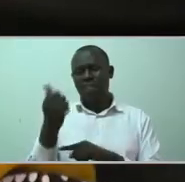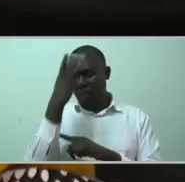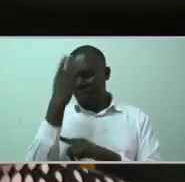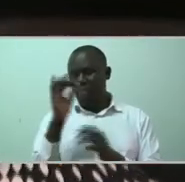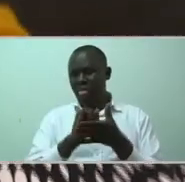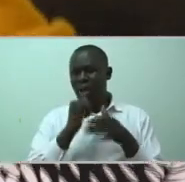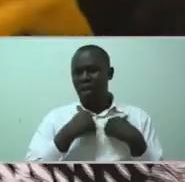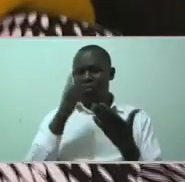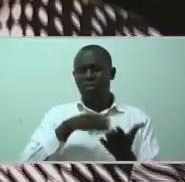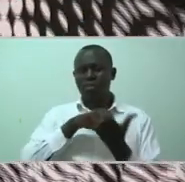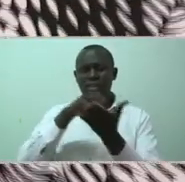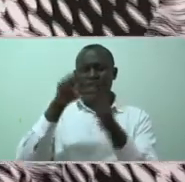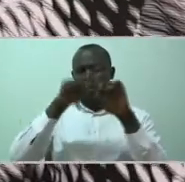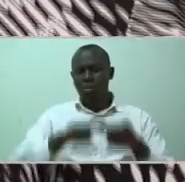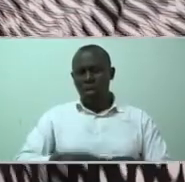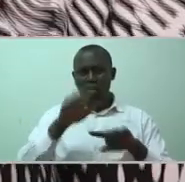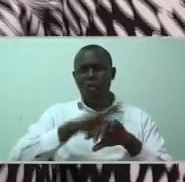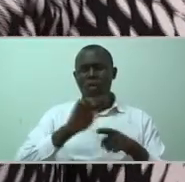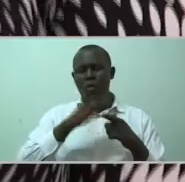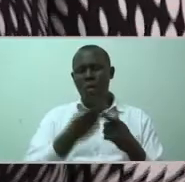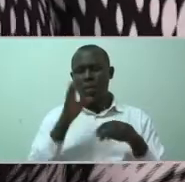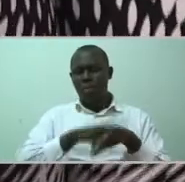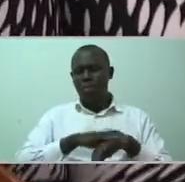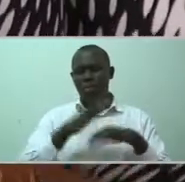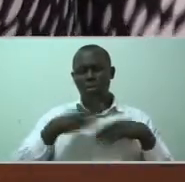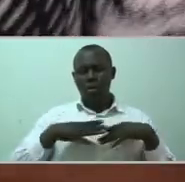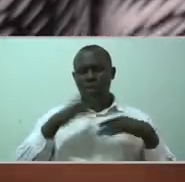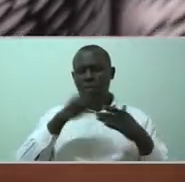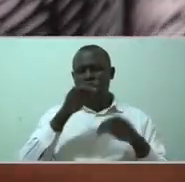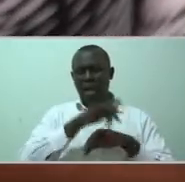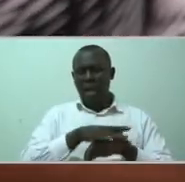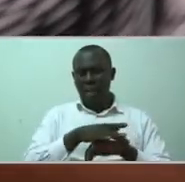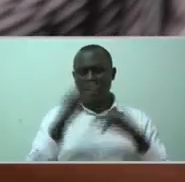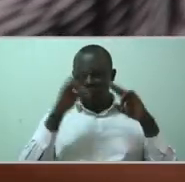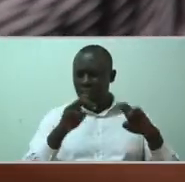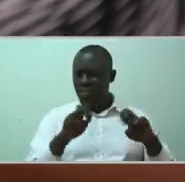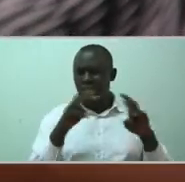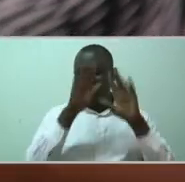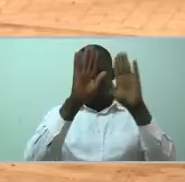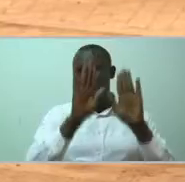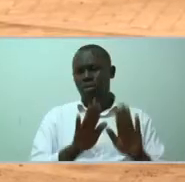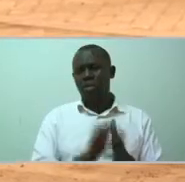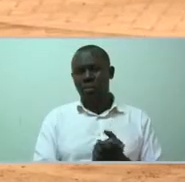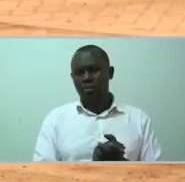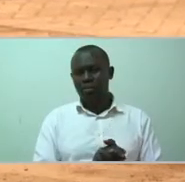depending on whether people get, you know, early treatment. So early intervention is very important.